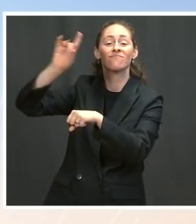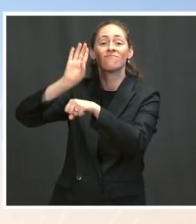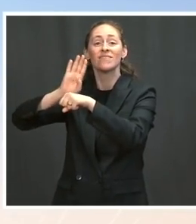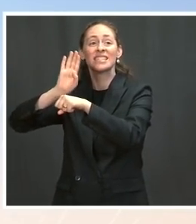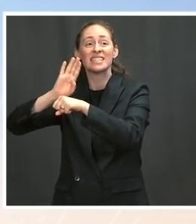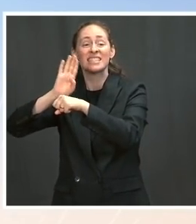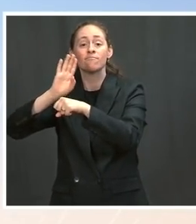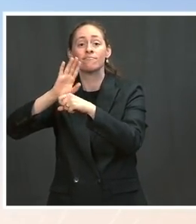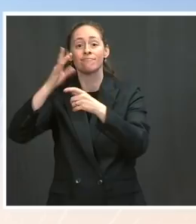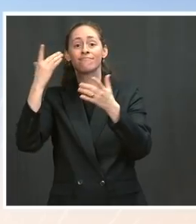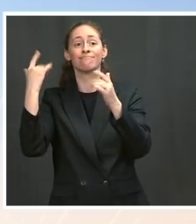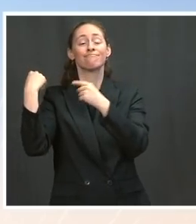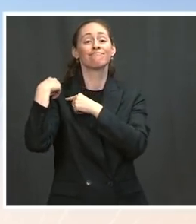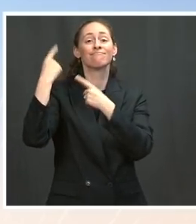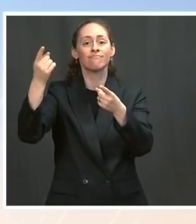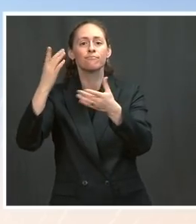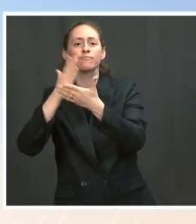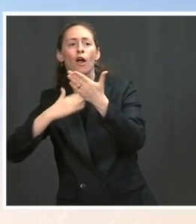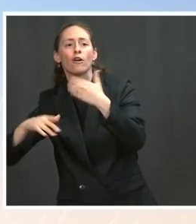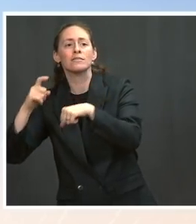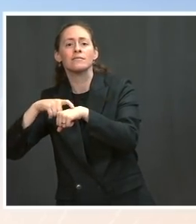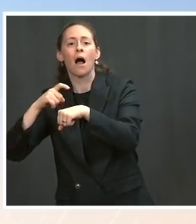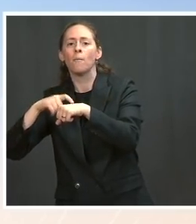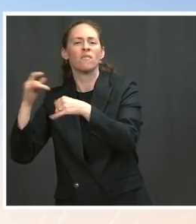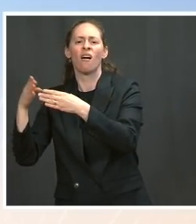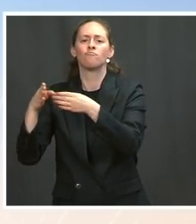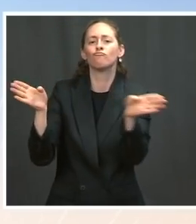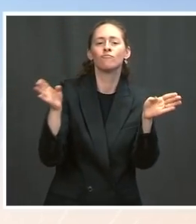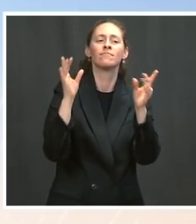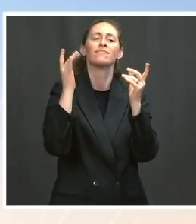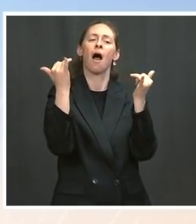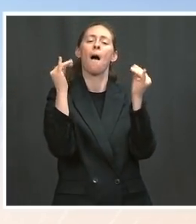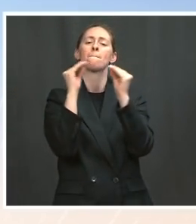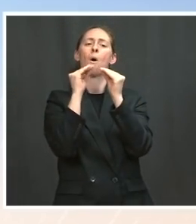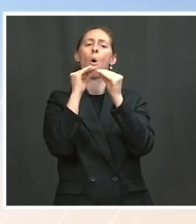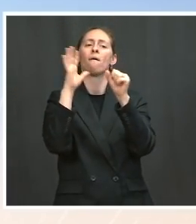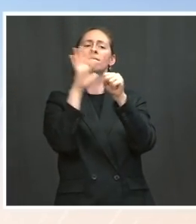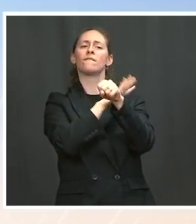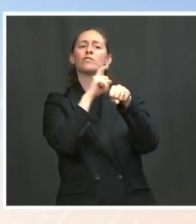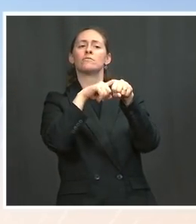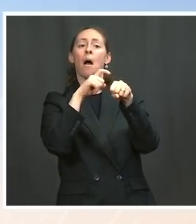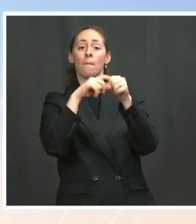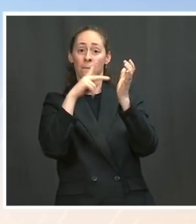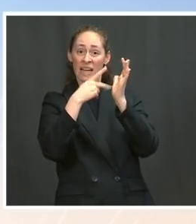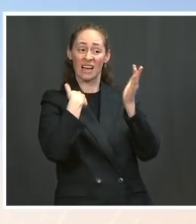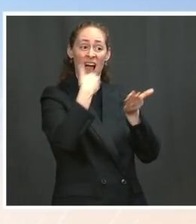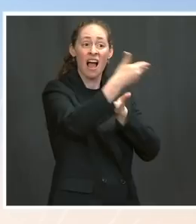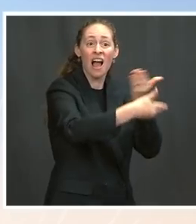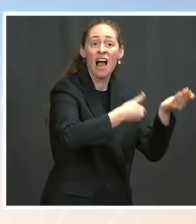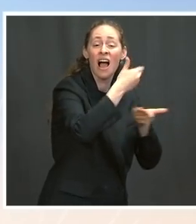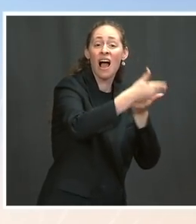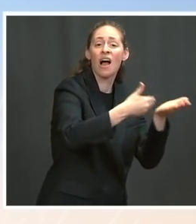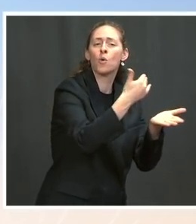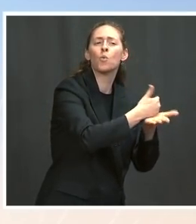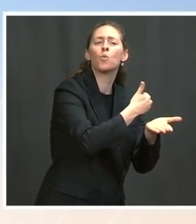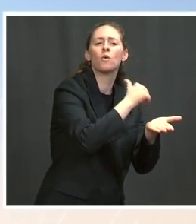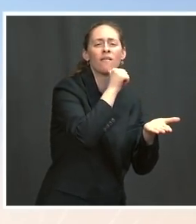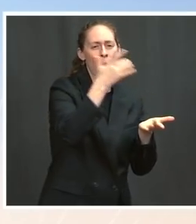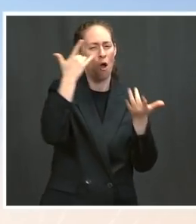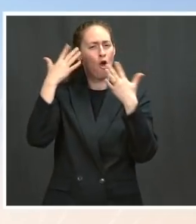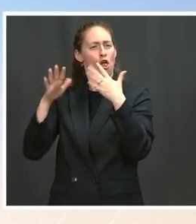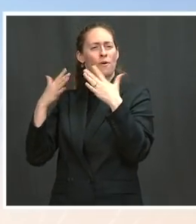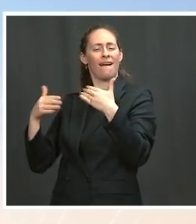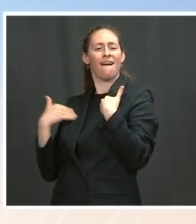to hours of existing employees, and that those employees want that extra work. They were involuntarily